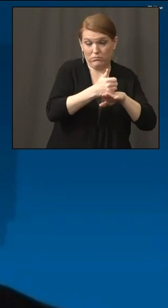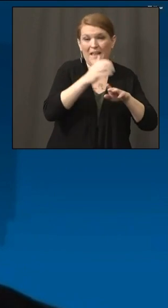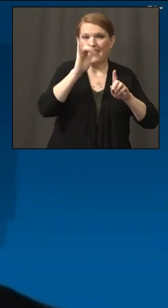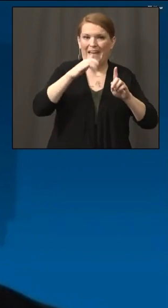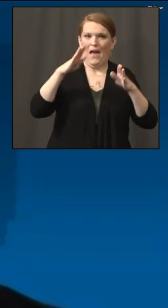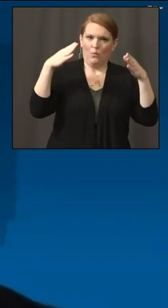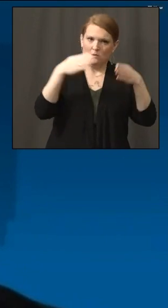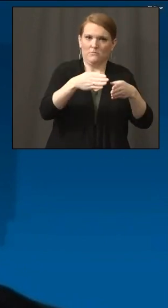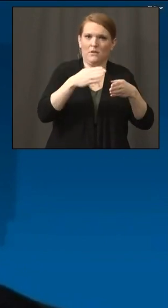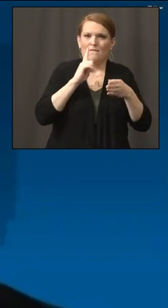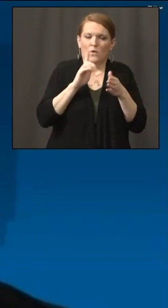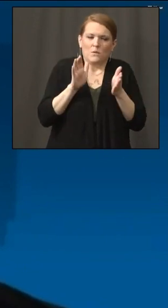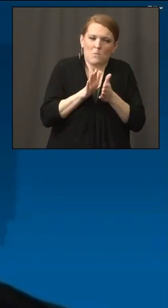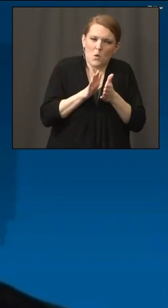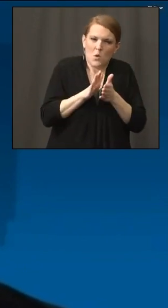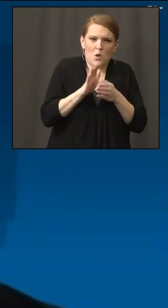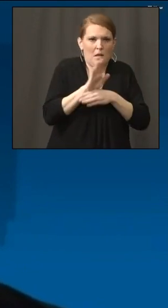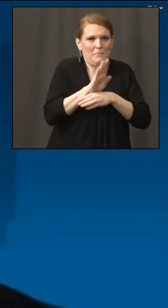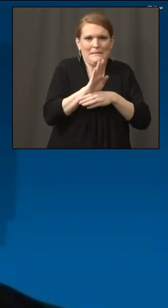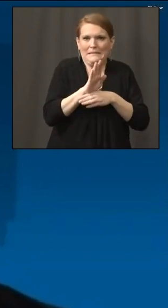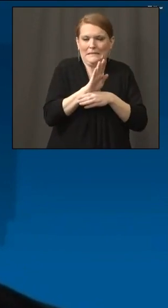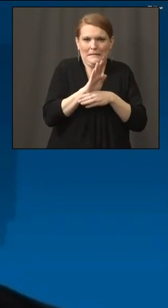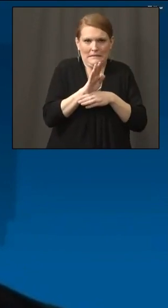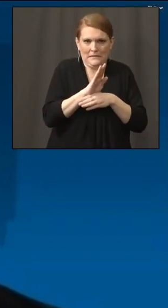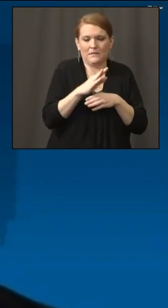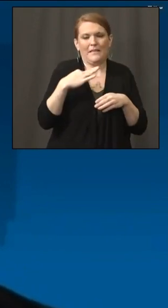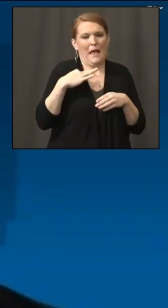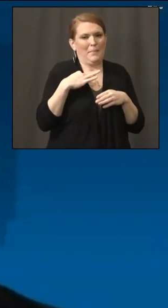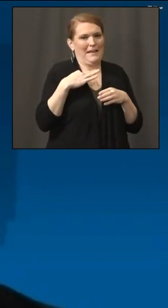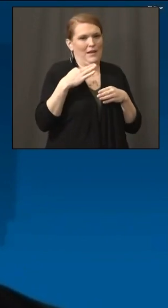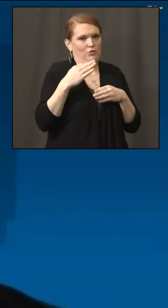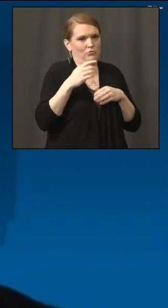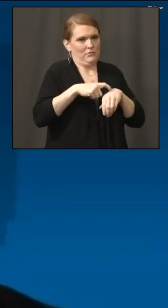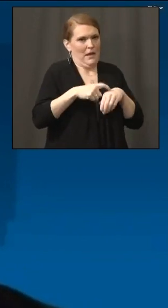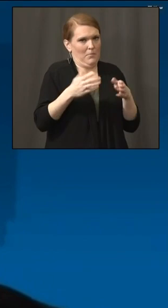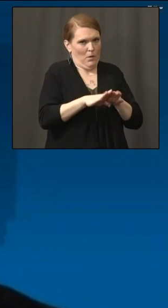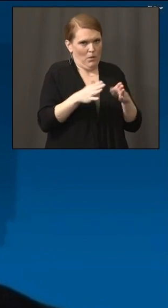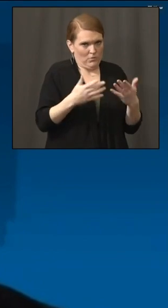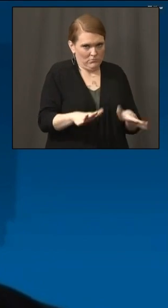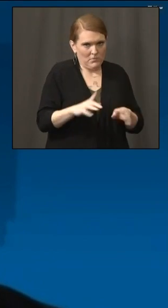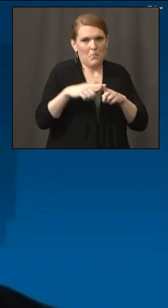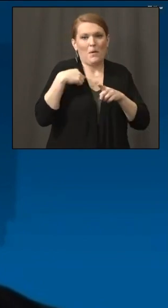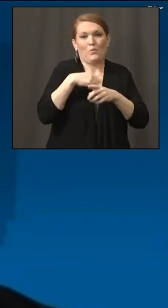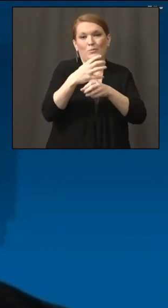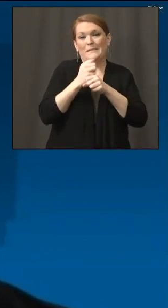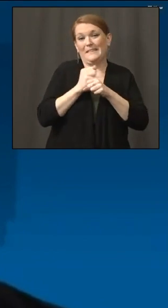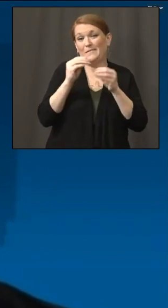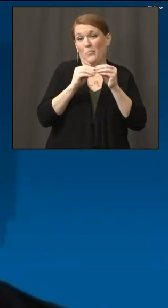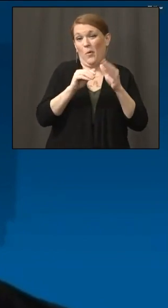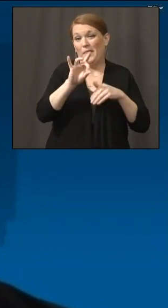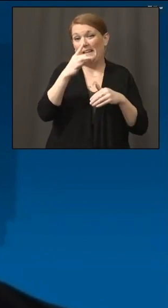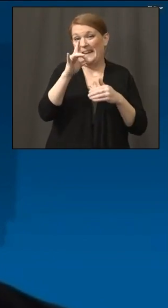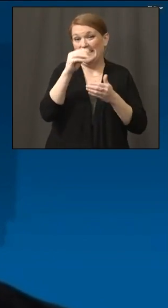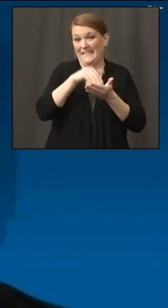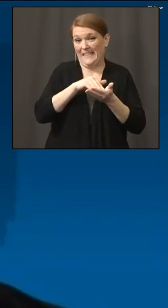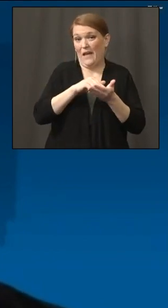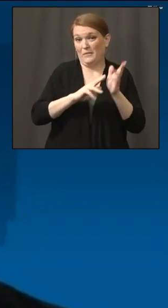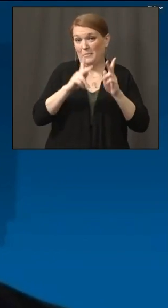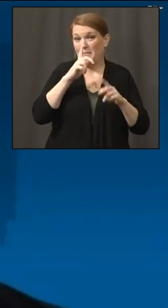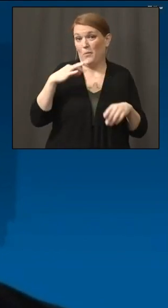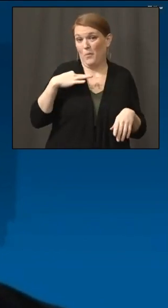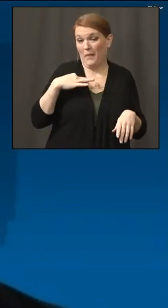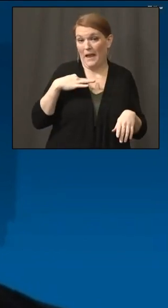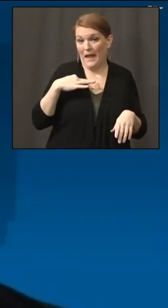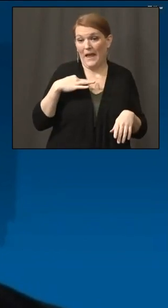smallest of small businesses. The application is closed. We received over 18,000 applications. Our goal is to